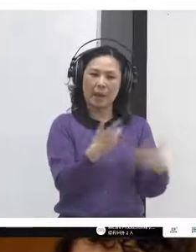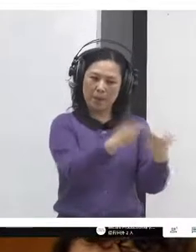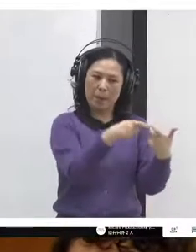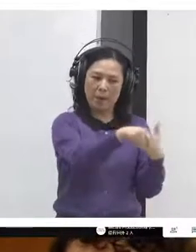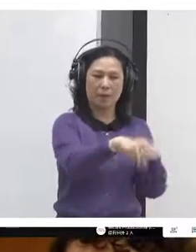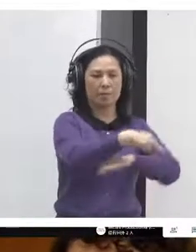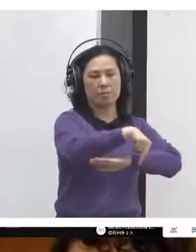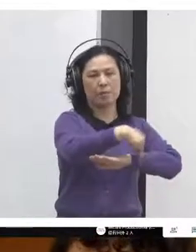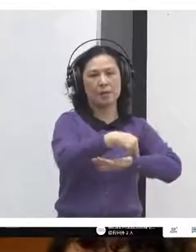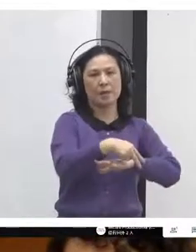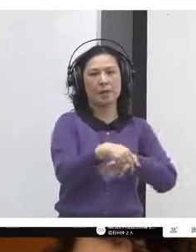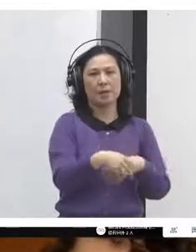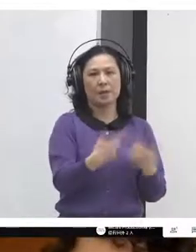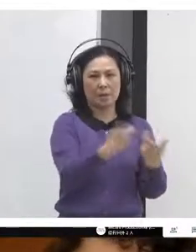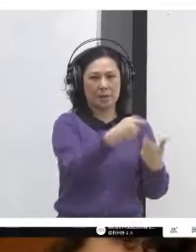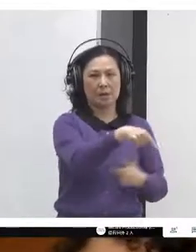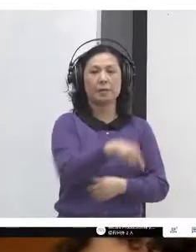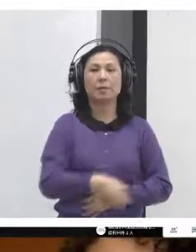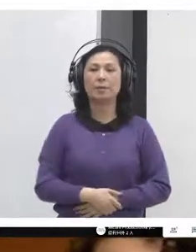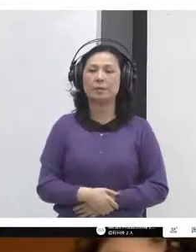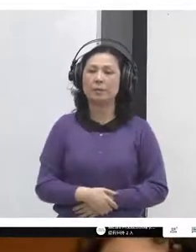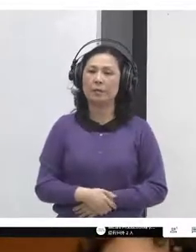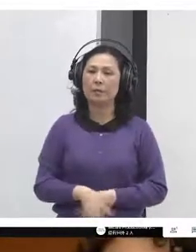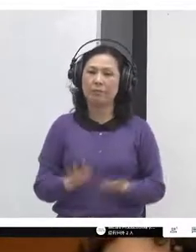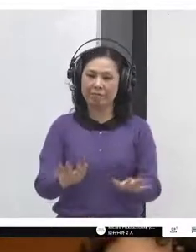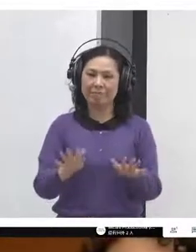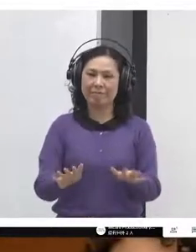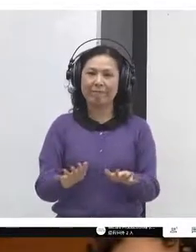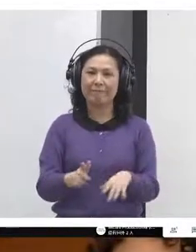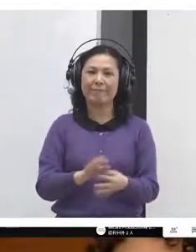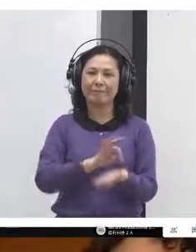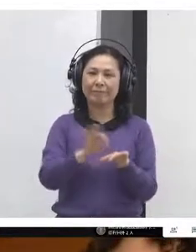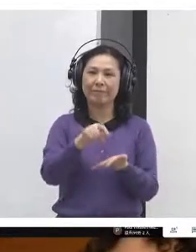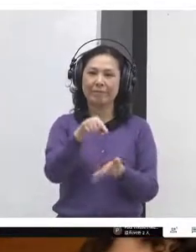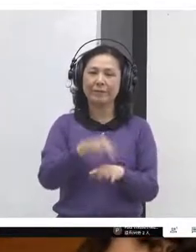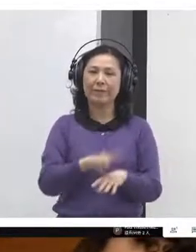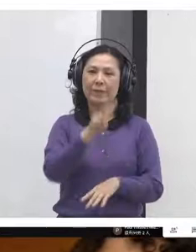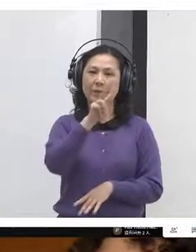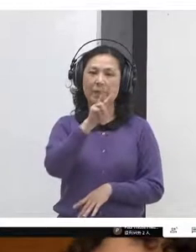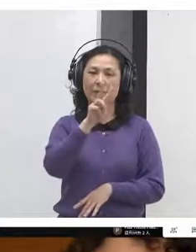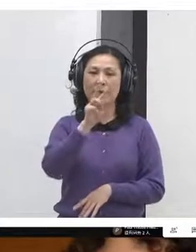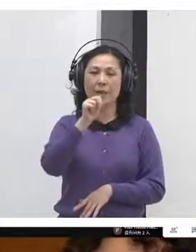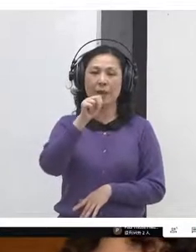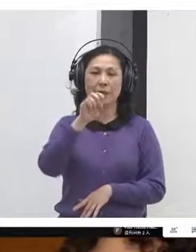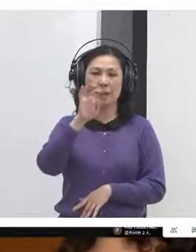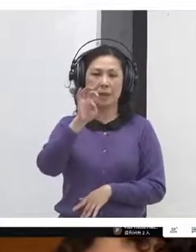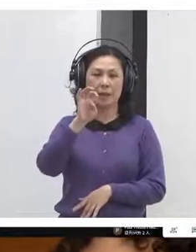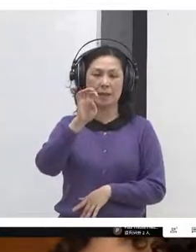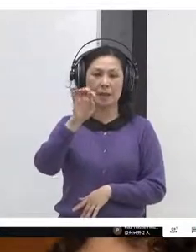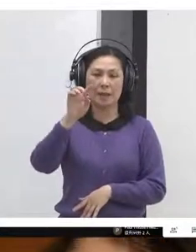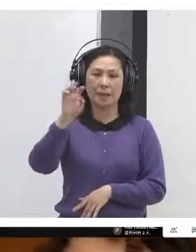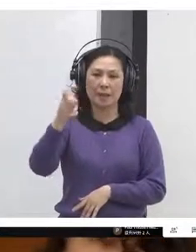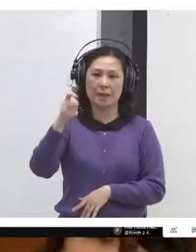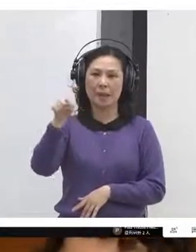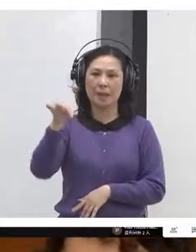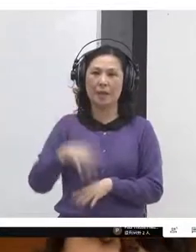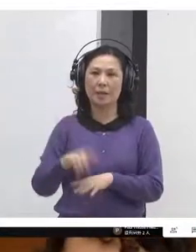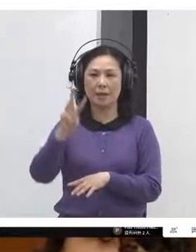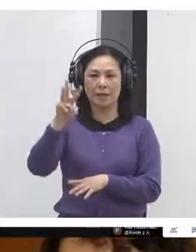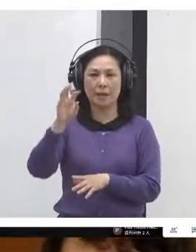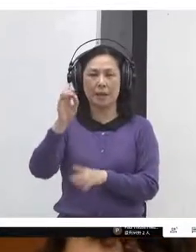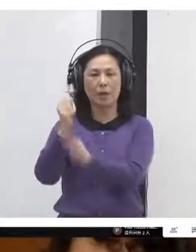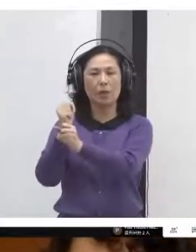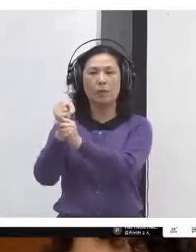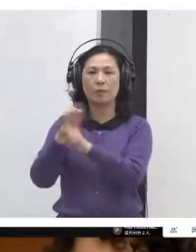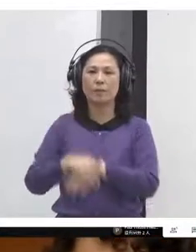I'm using the term V network to refer to a whole bunch of people who met each other on the GovZero Slack